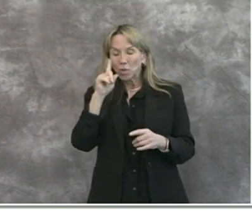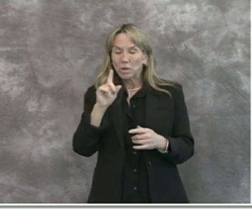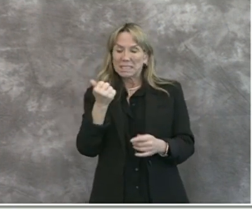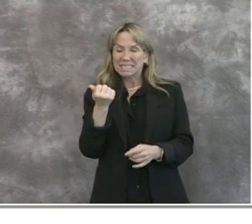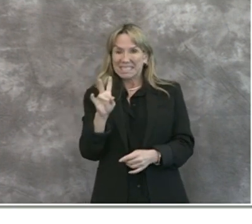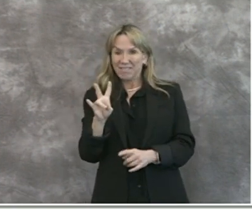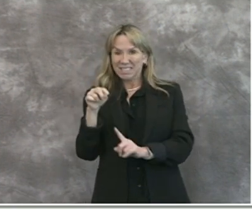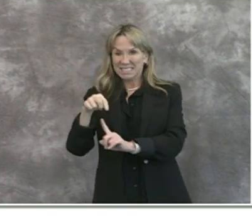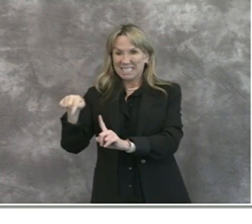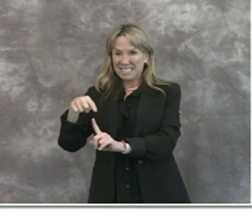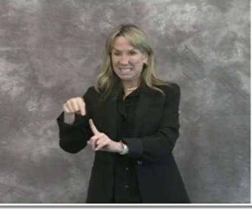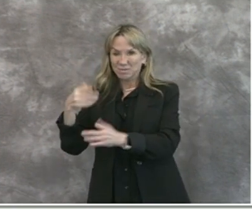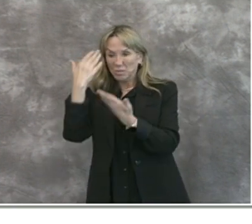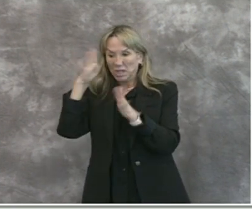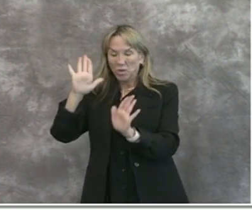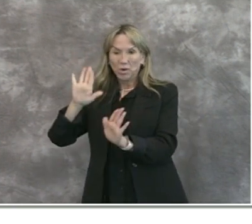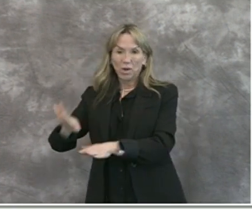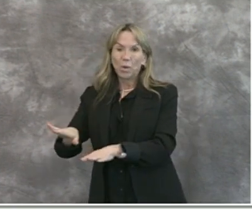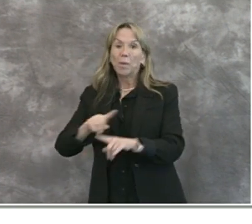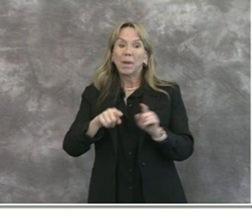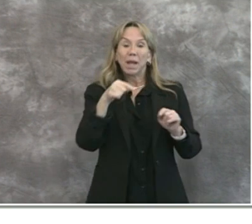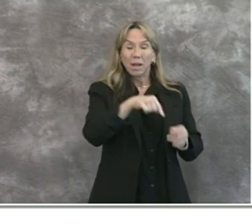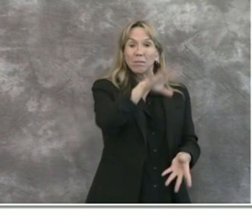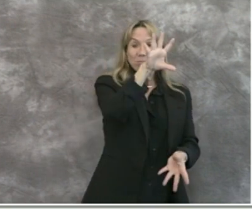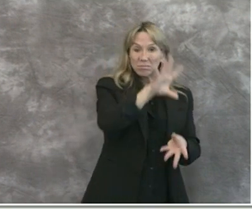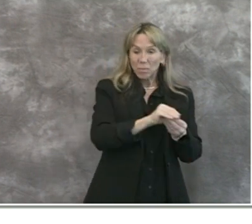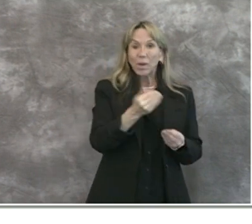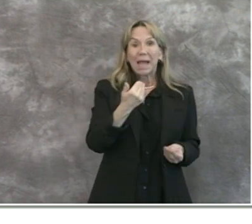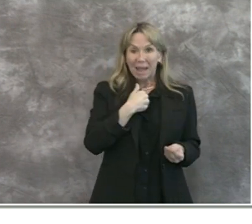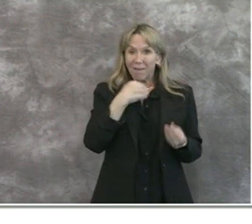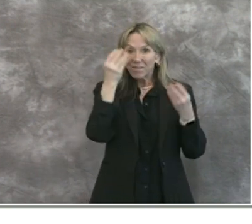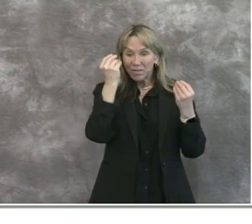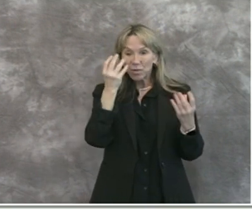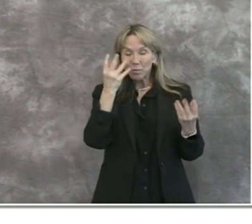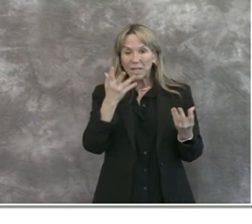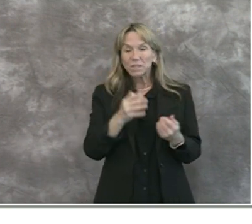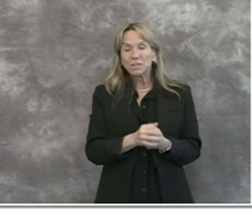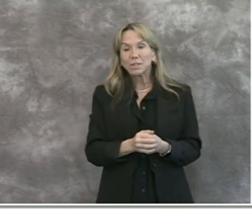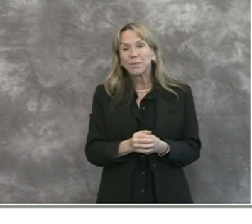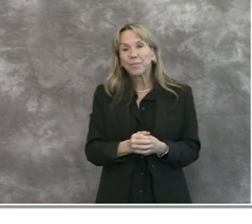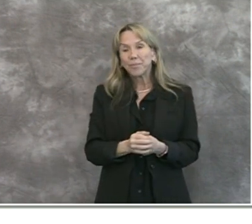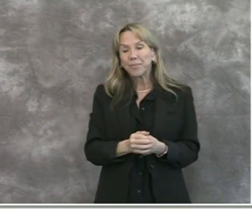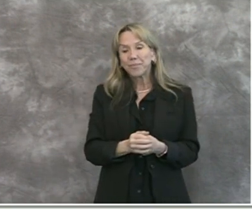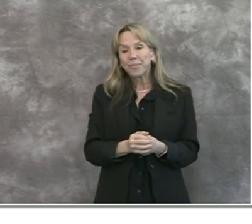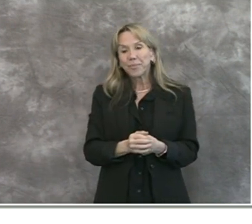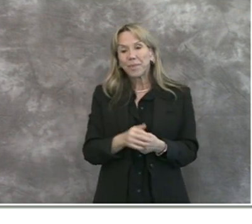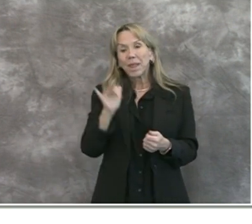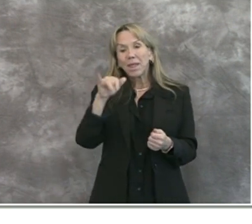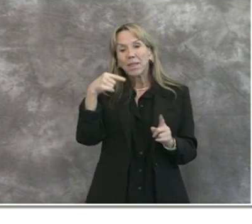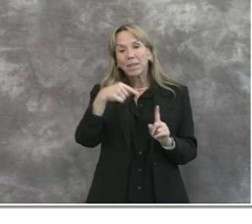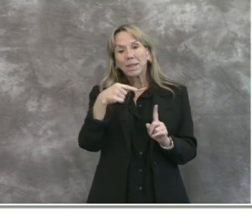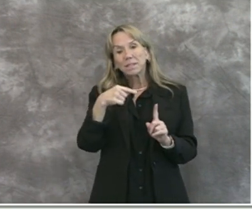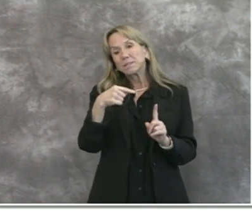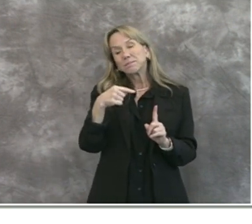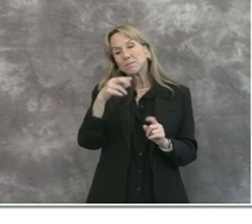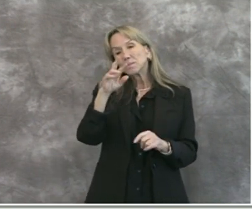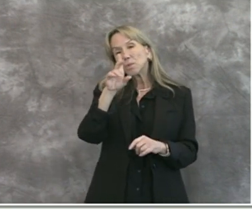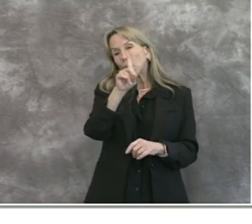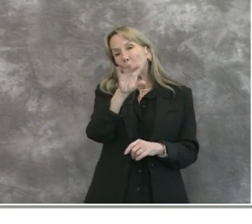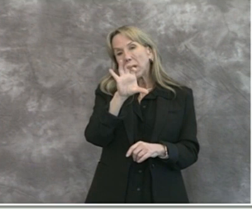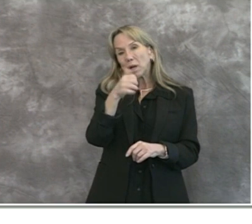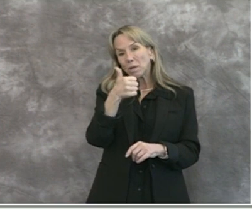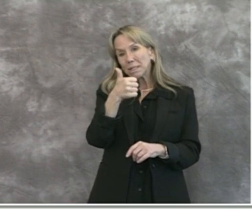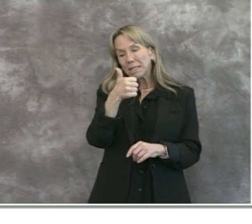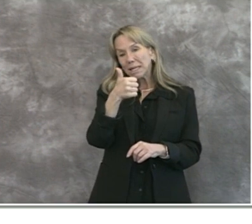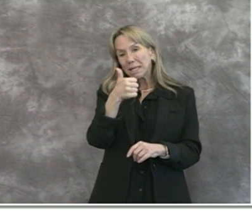Of the total number for which we do have race and ethnicity data, 110